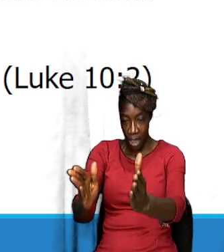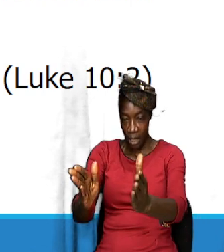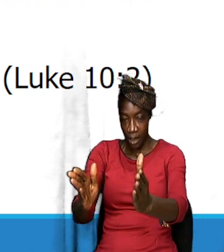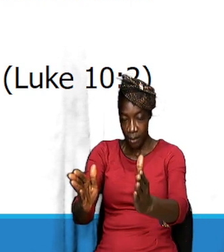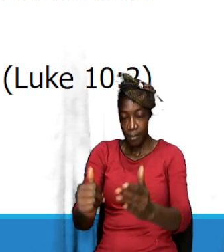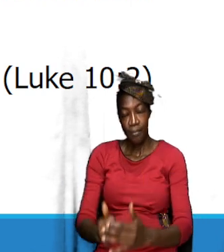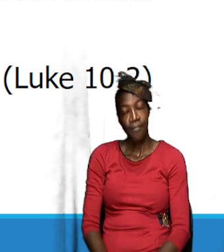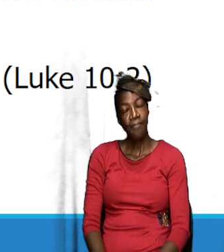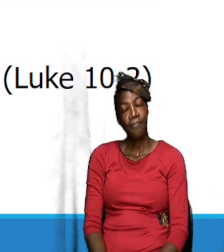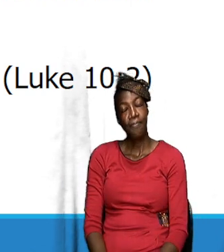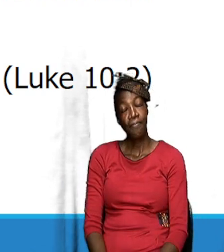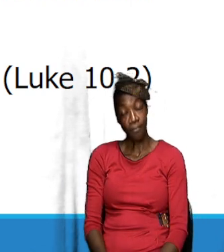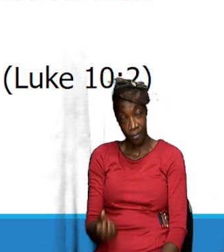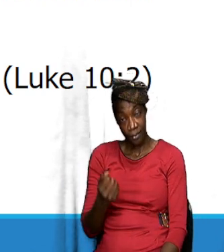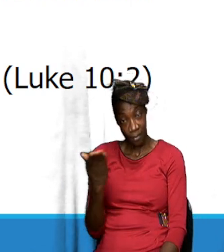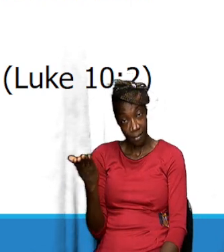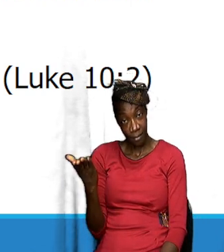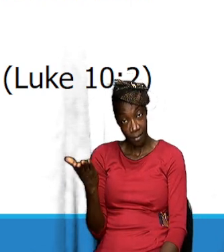Okay?